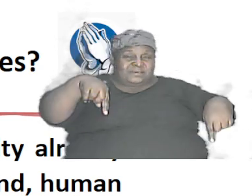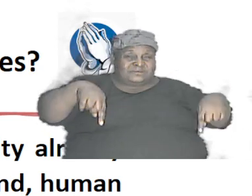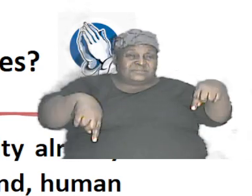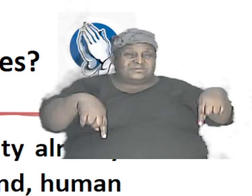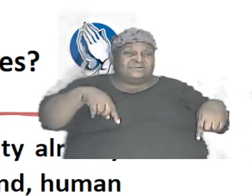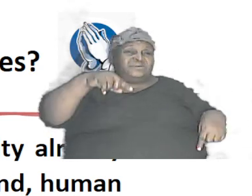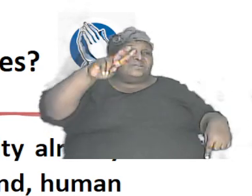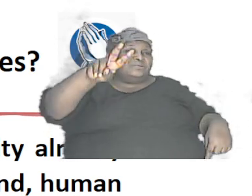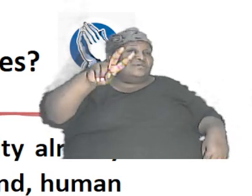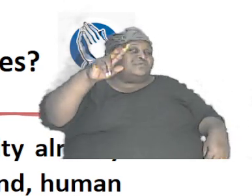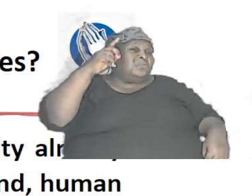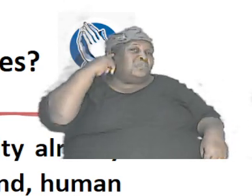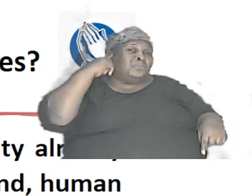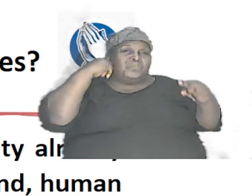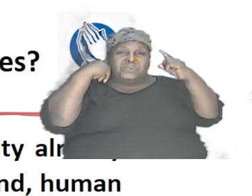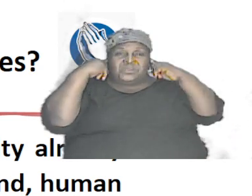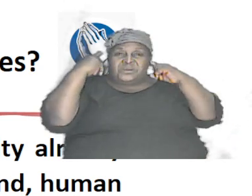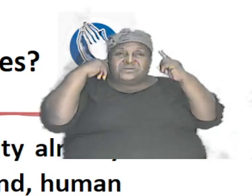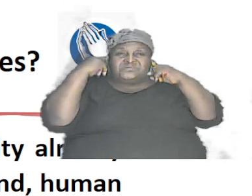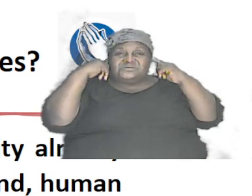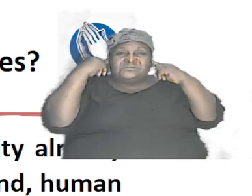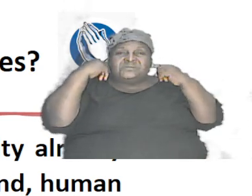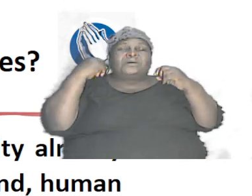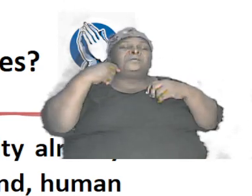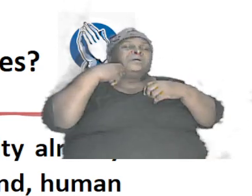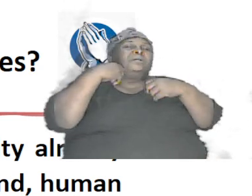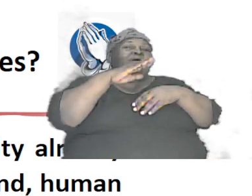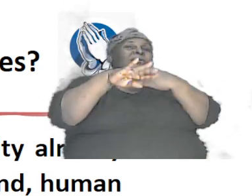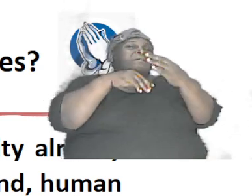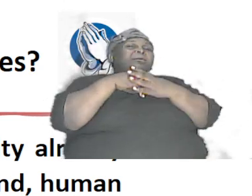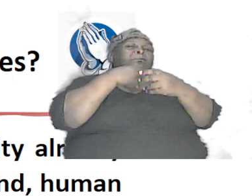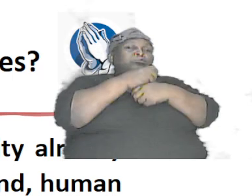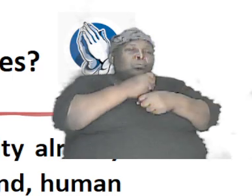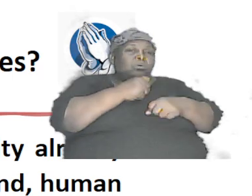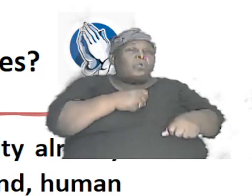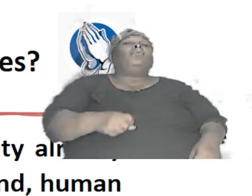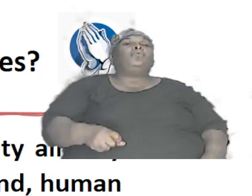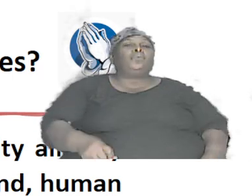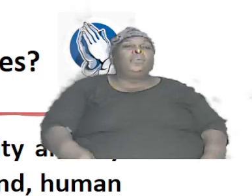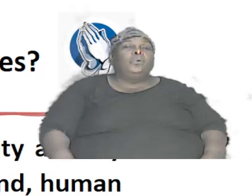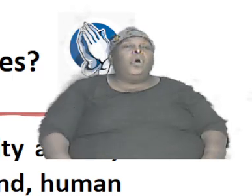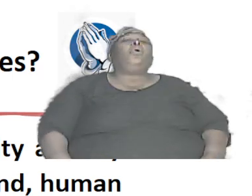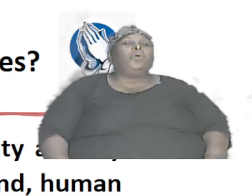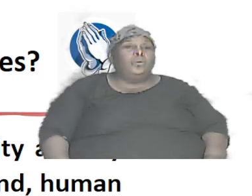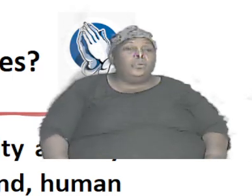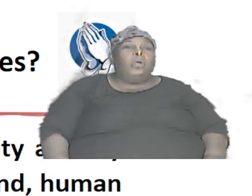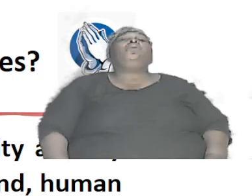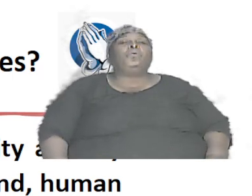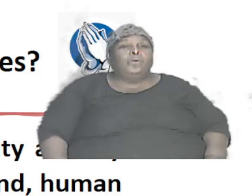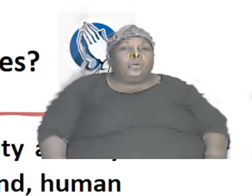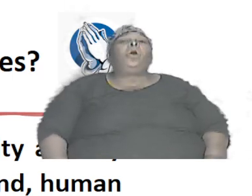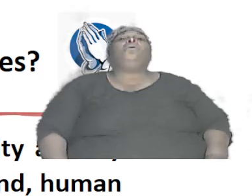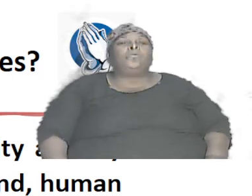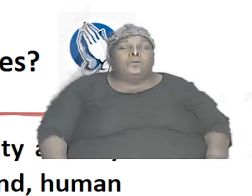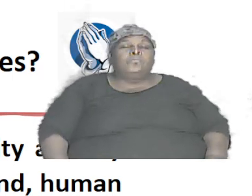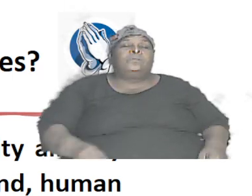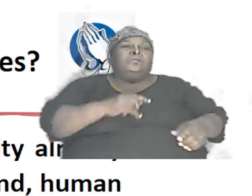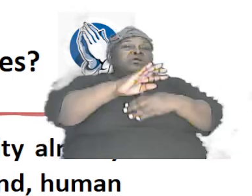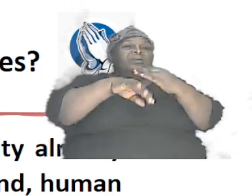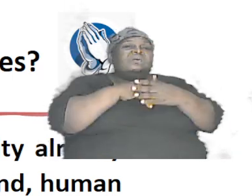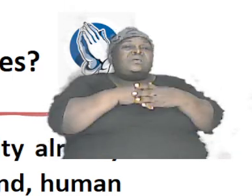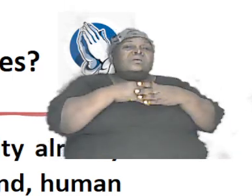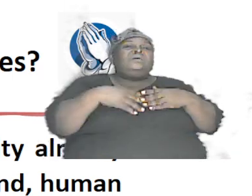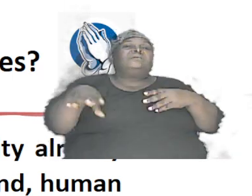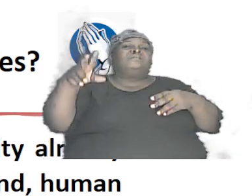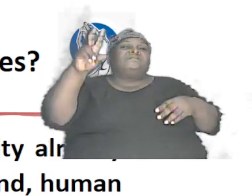ears they all made barking kind of sounds notice with the cats they all had